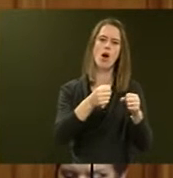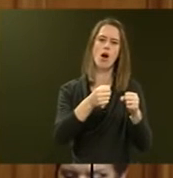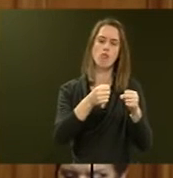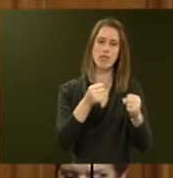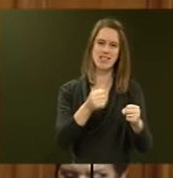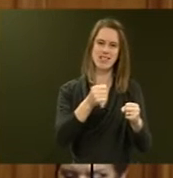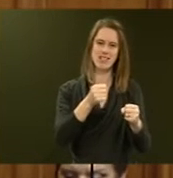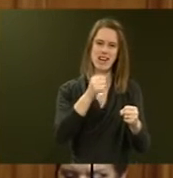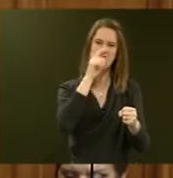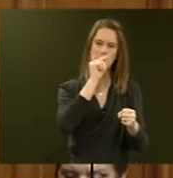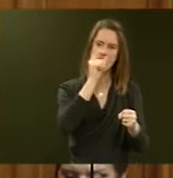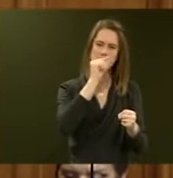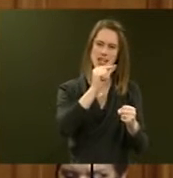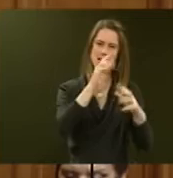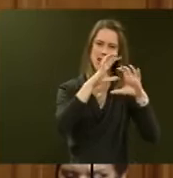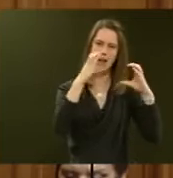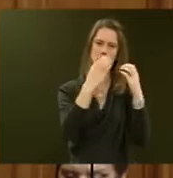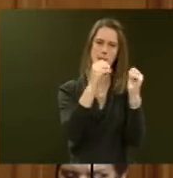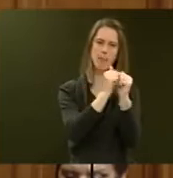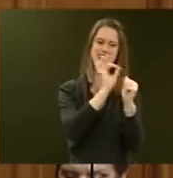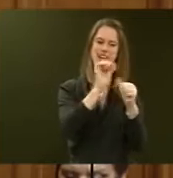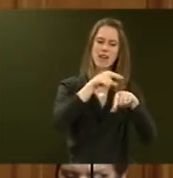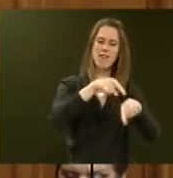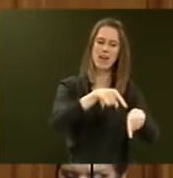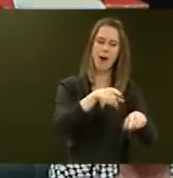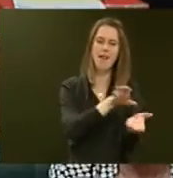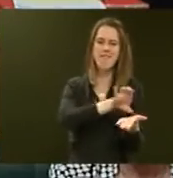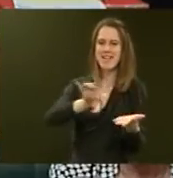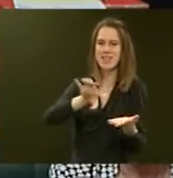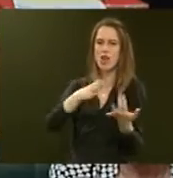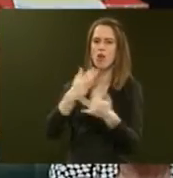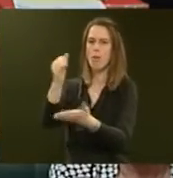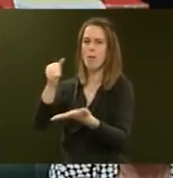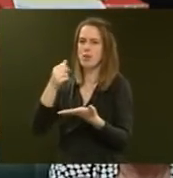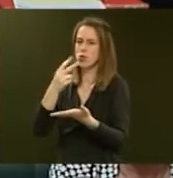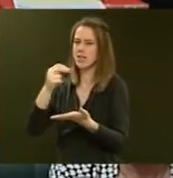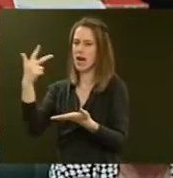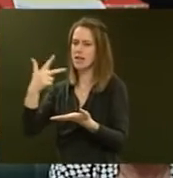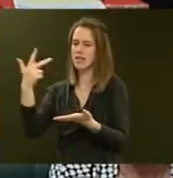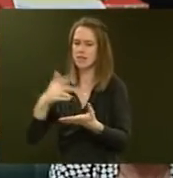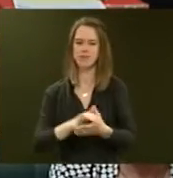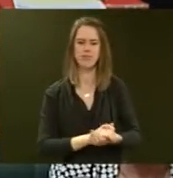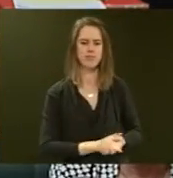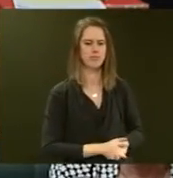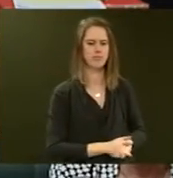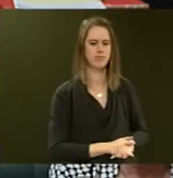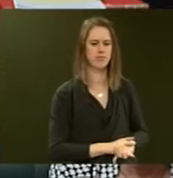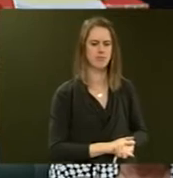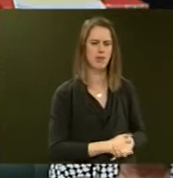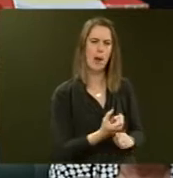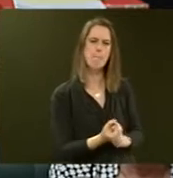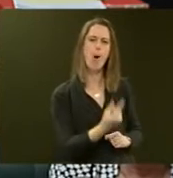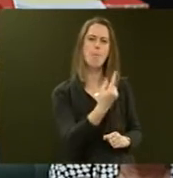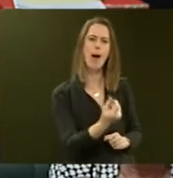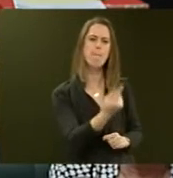papers are funded in Budget 2018? Mr Speaker, the pop